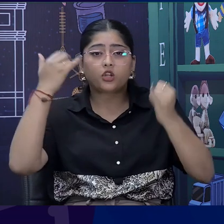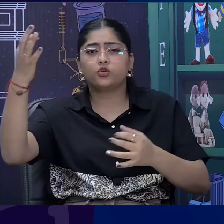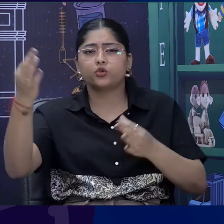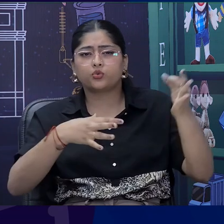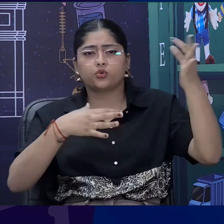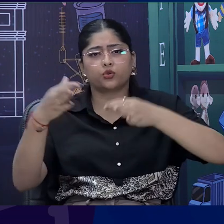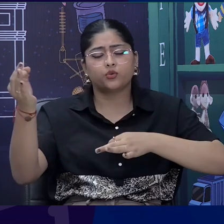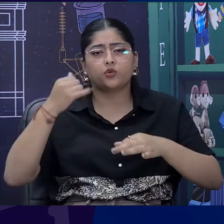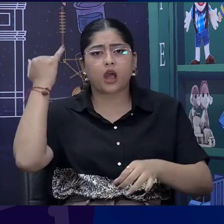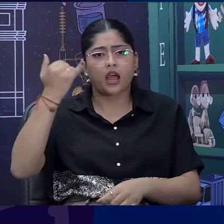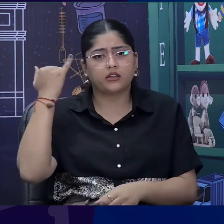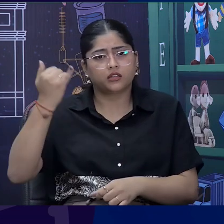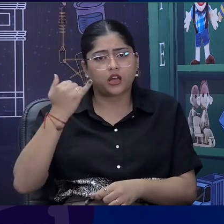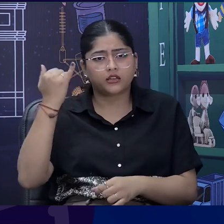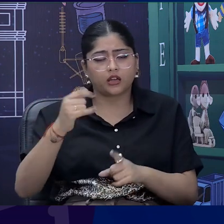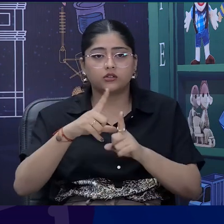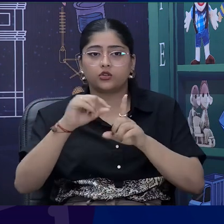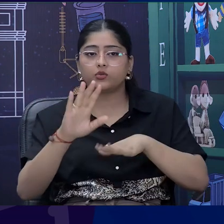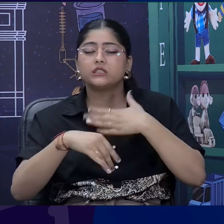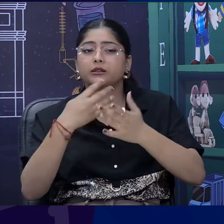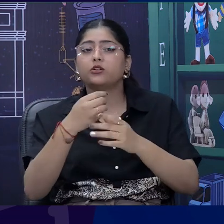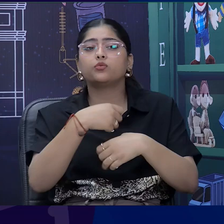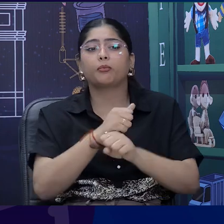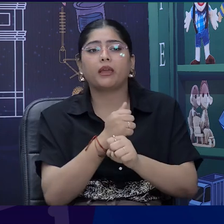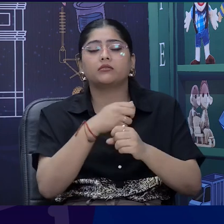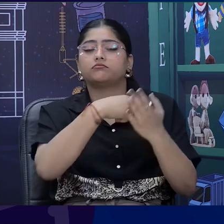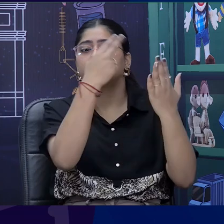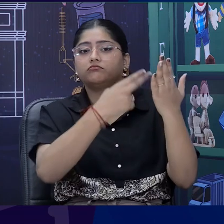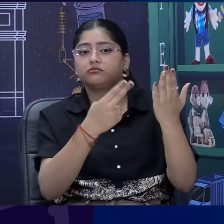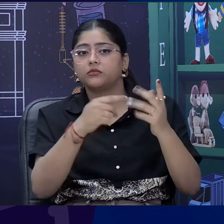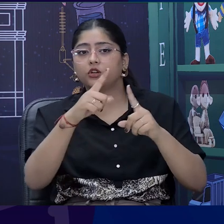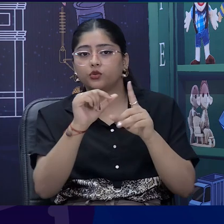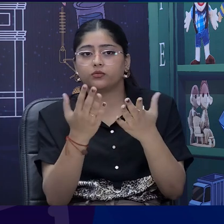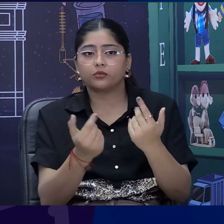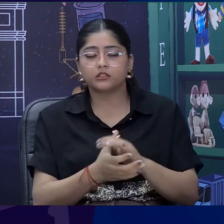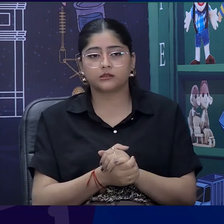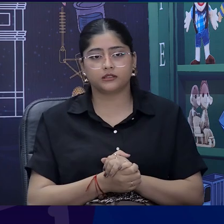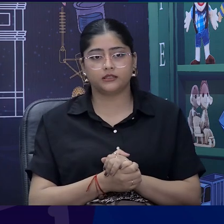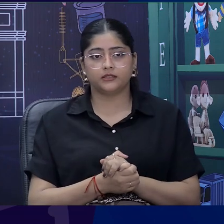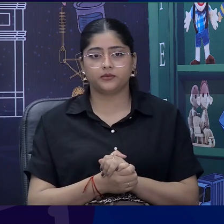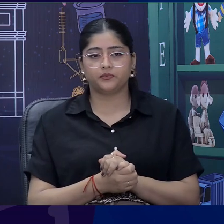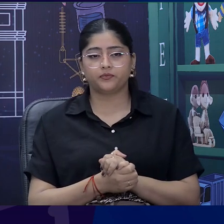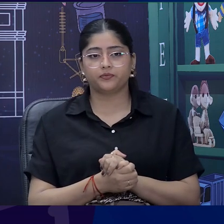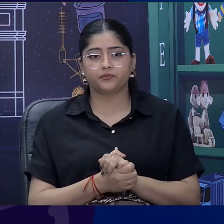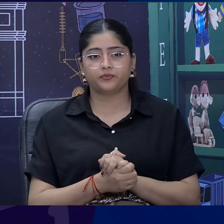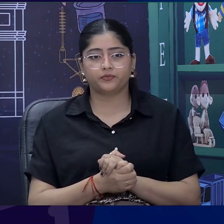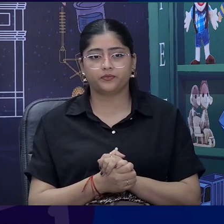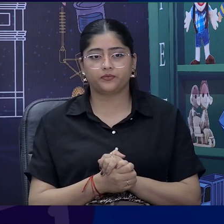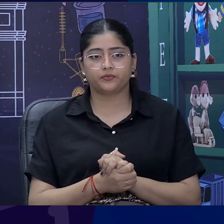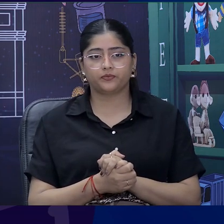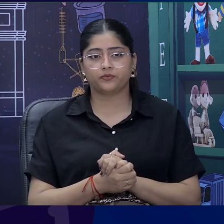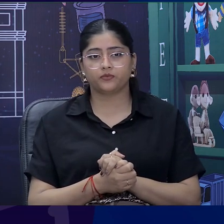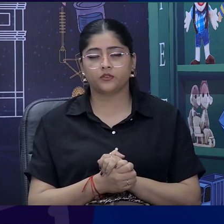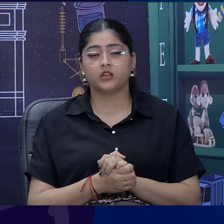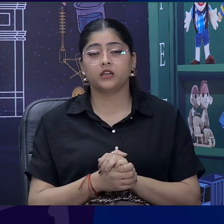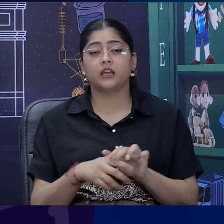can in large print she can take out the thing from the book. So make it more